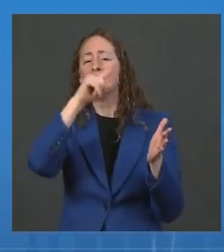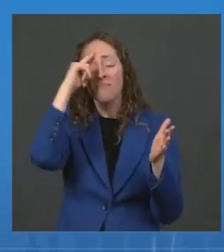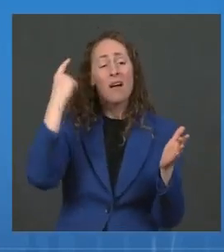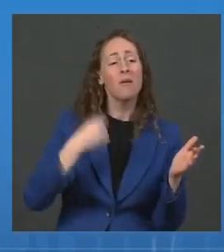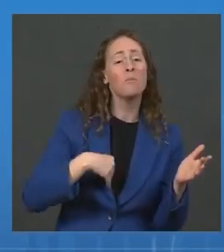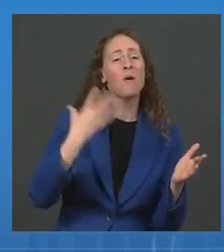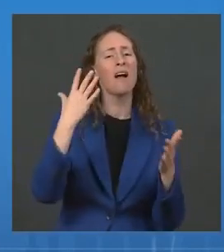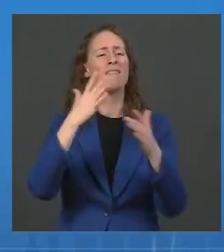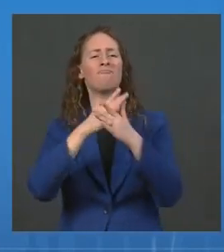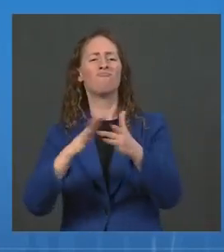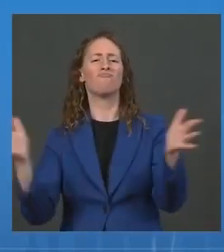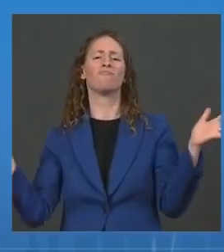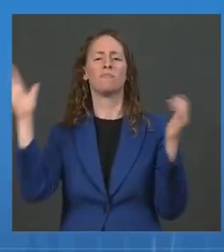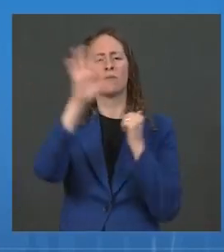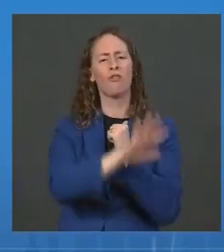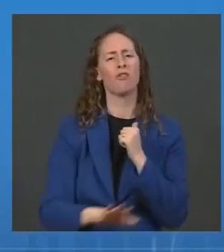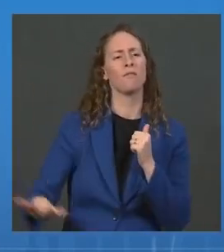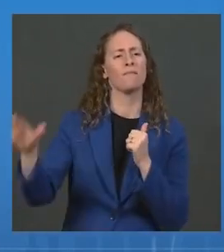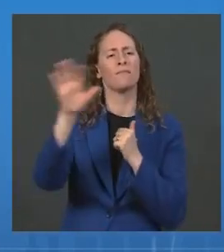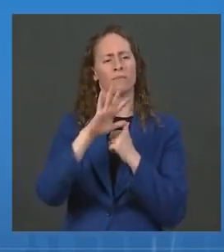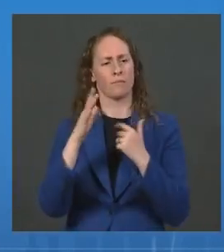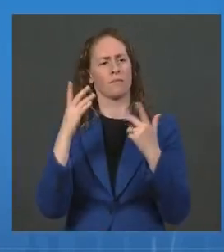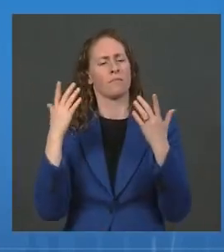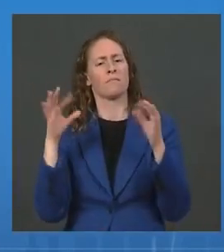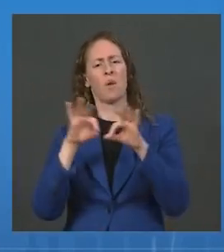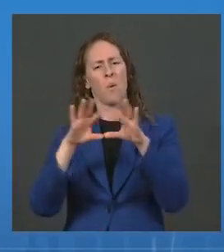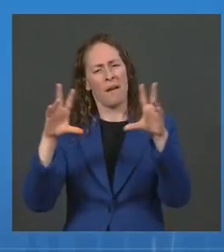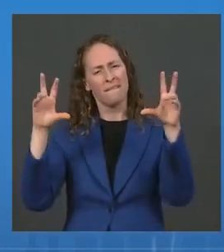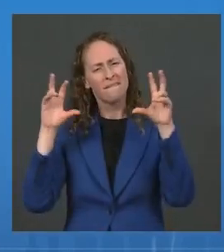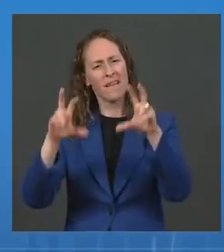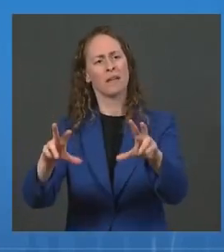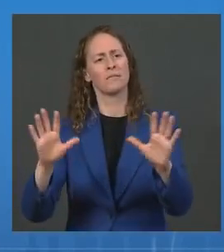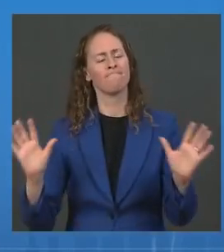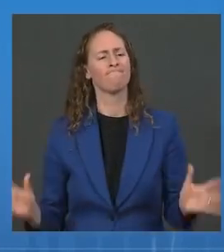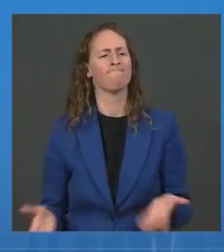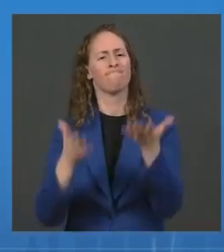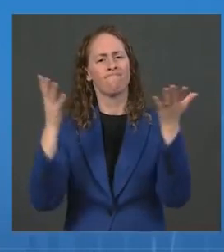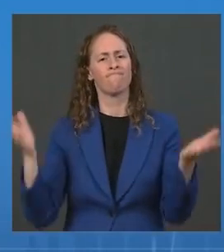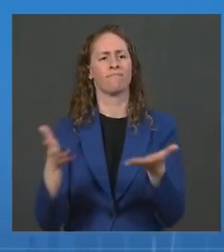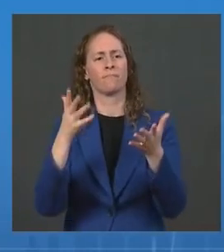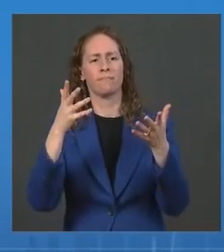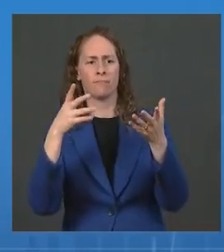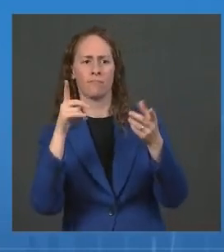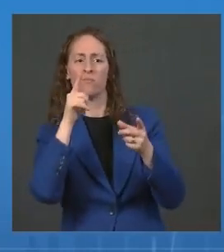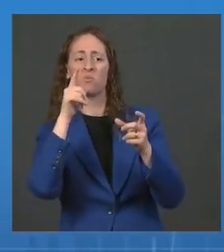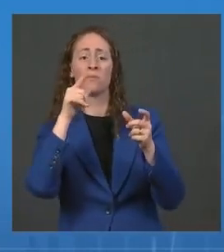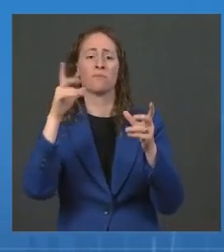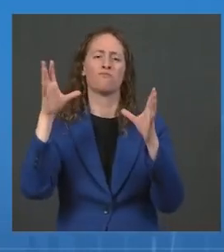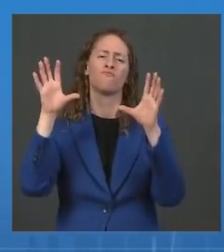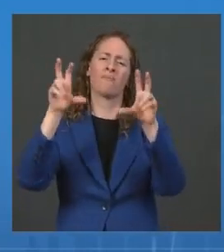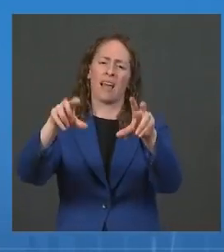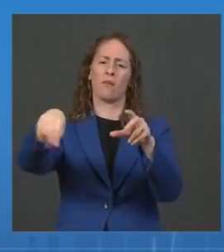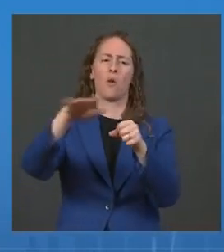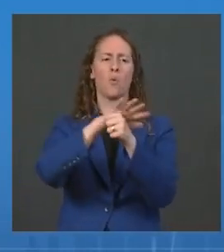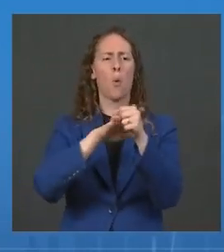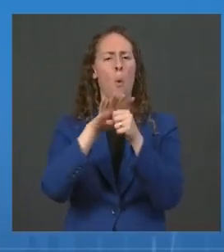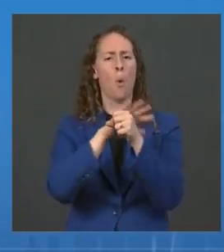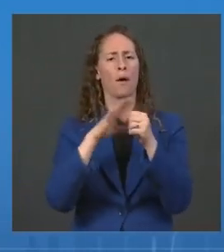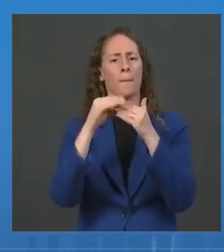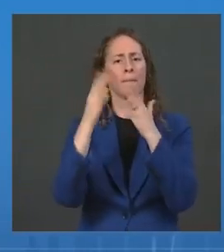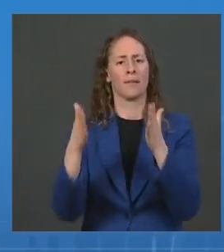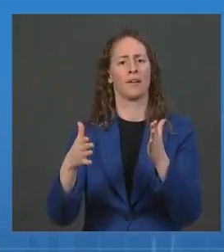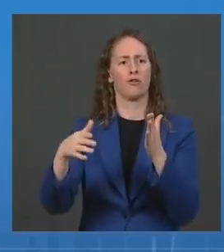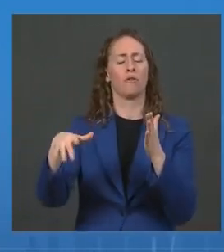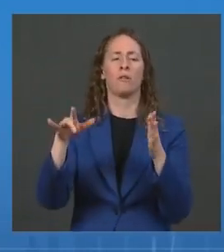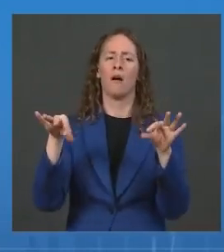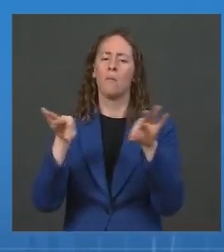investment in the power of local, trusted voices to reach fellow Americans. It's a strategy that works. And I'm so grateful for all that